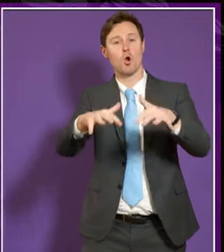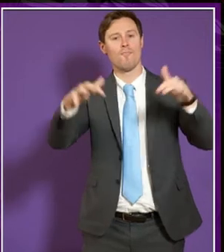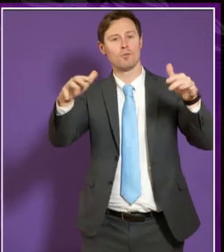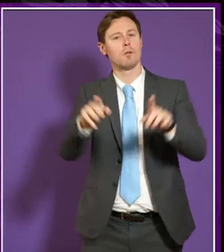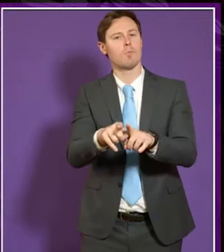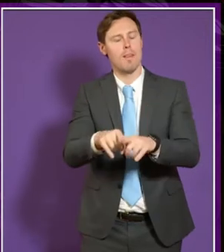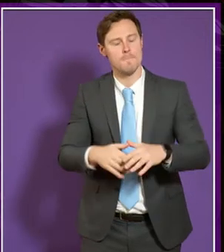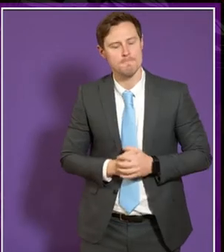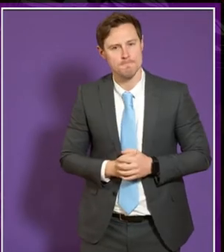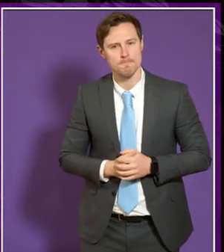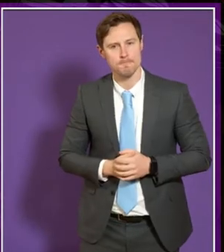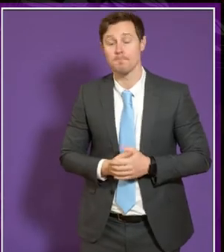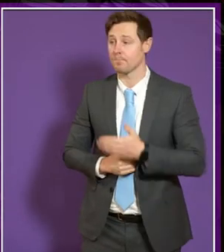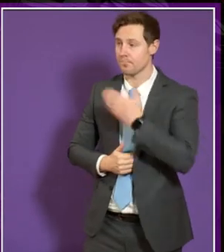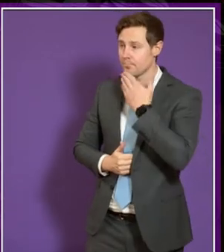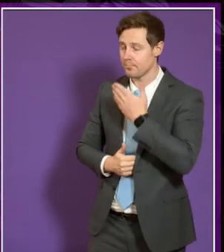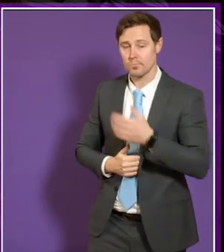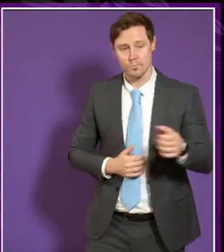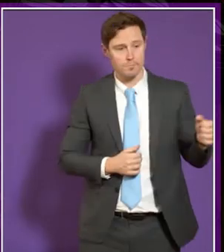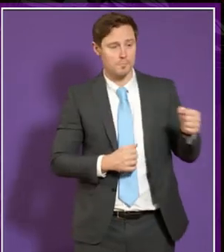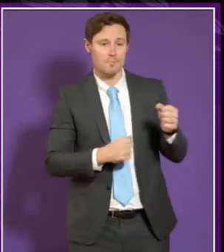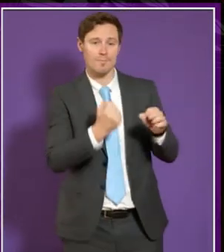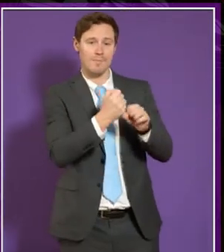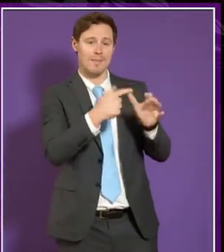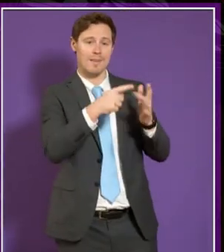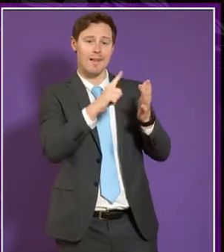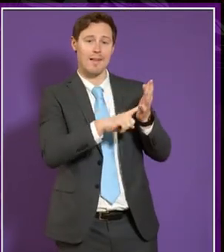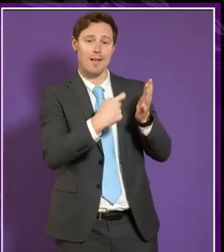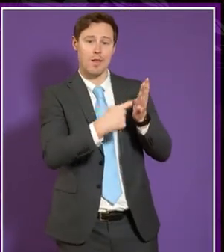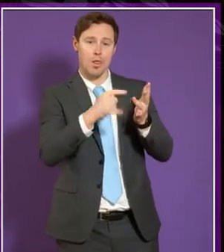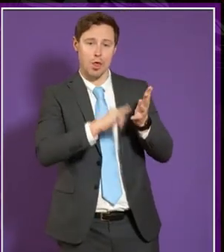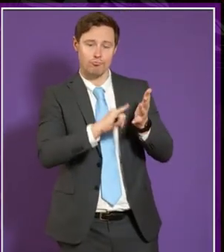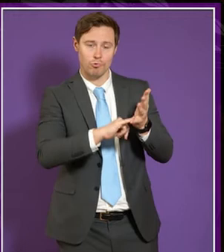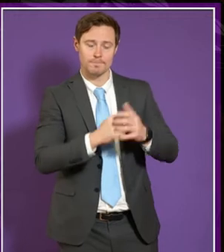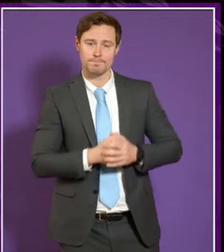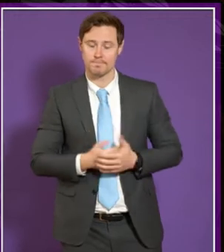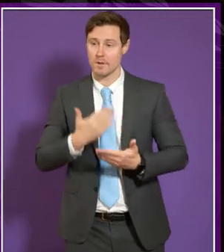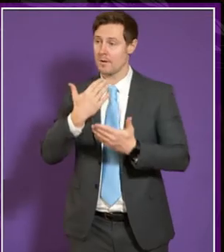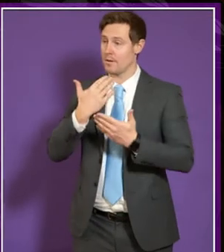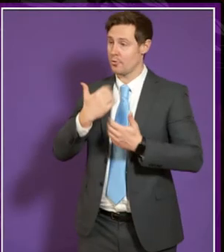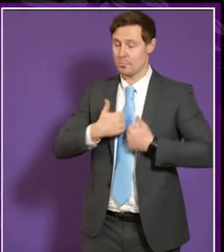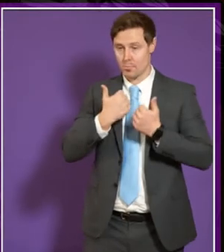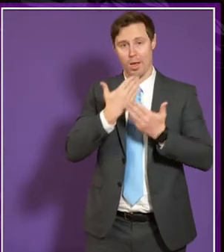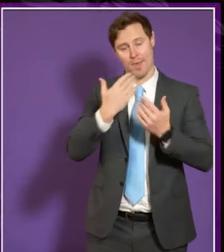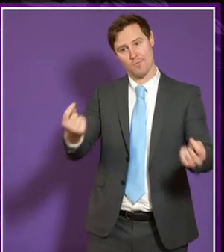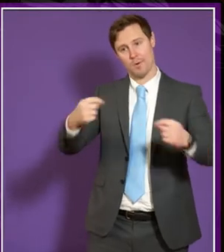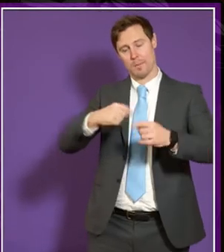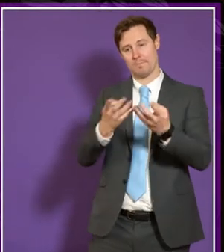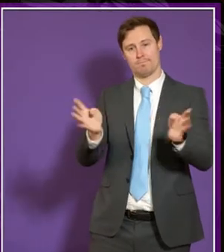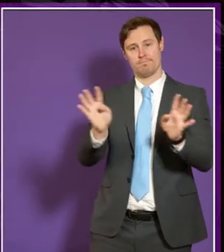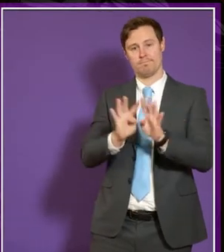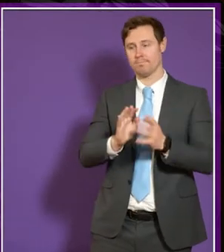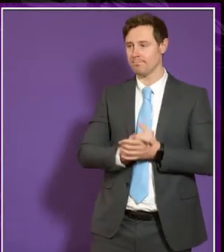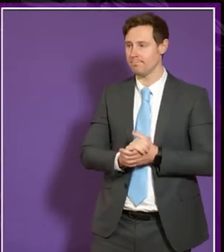thank you i'd to bring in gail ross now thank you convener good morning panel thank you for coming along um mary fee touched on the